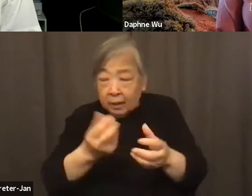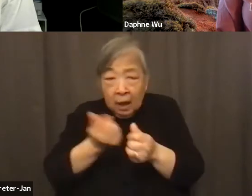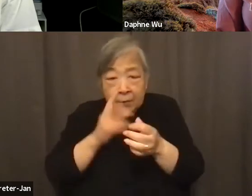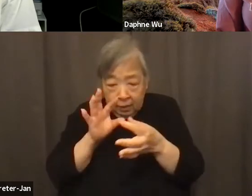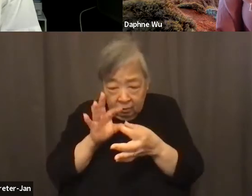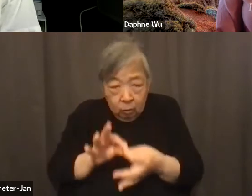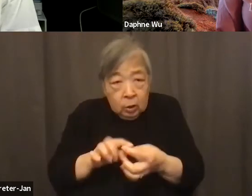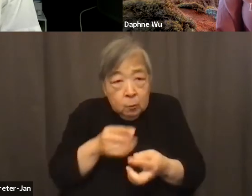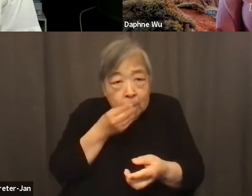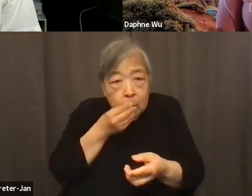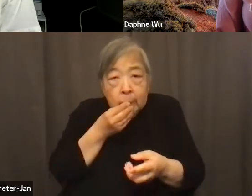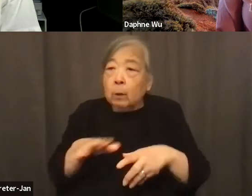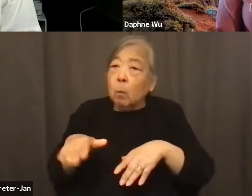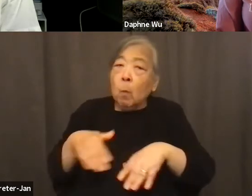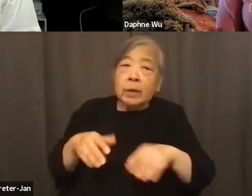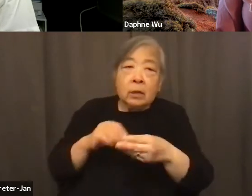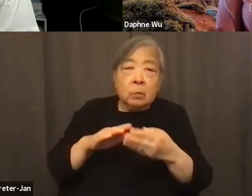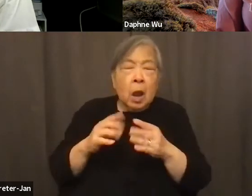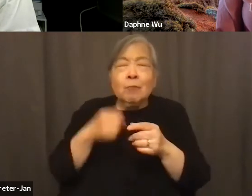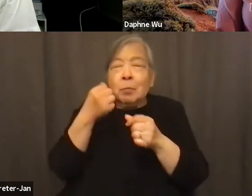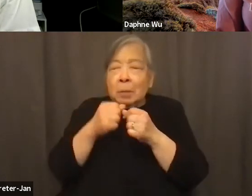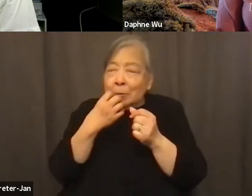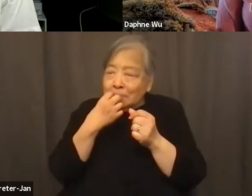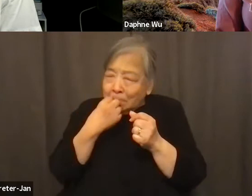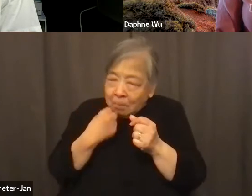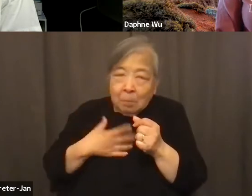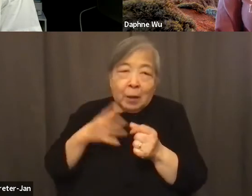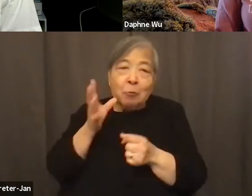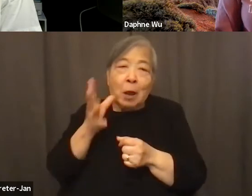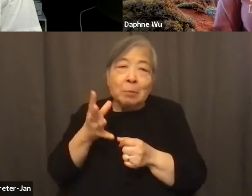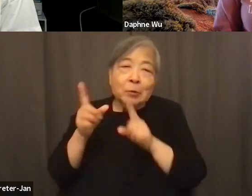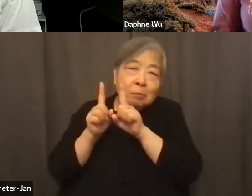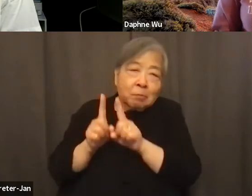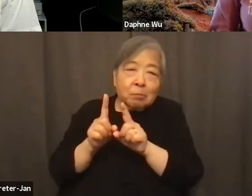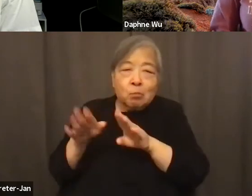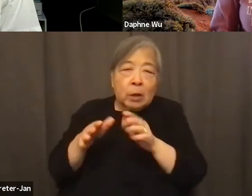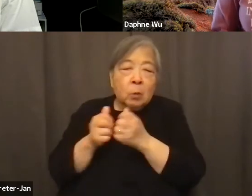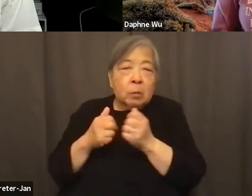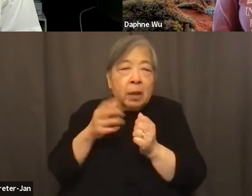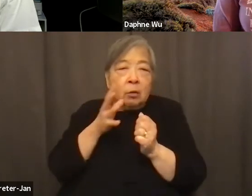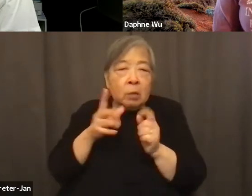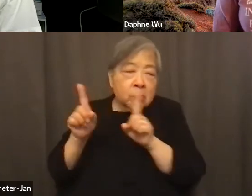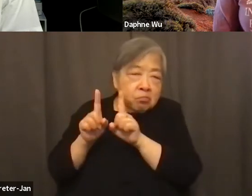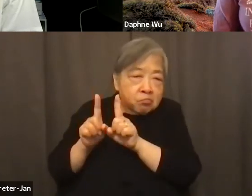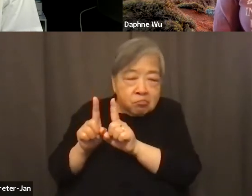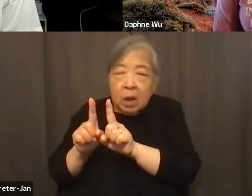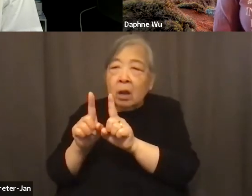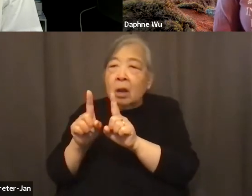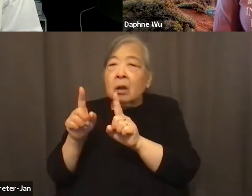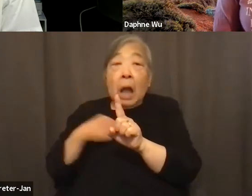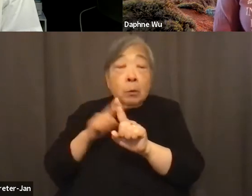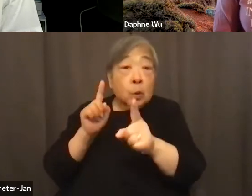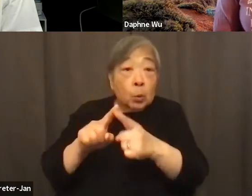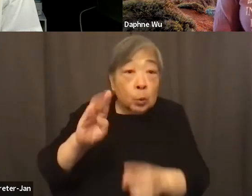by in the community. And I remember very fondly, like my grandmother who was there, you know, who lived there, I would go to the bakery,